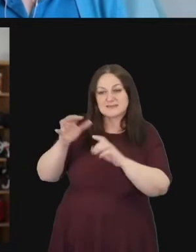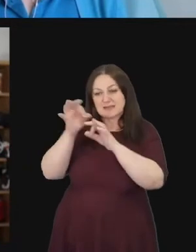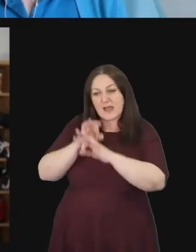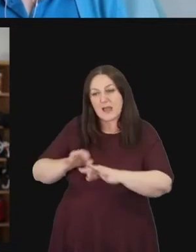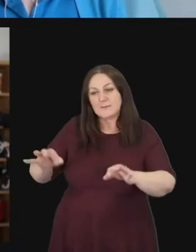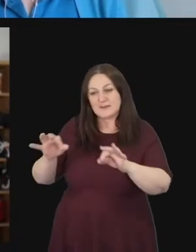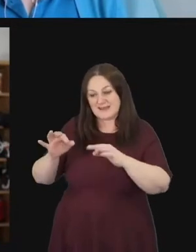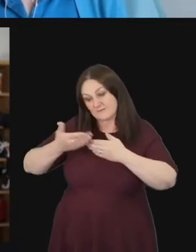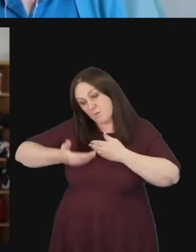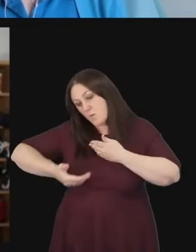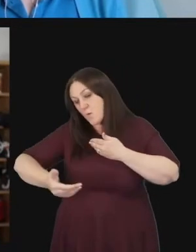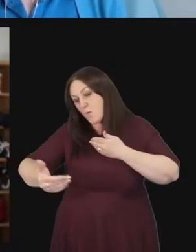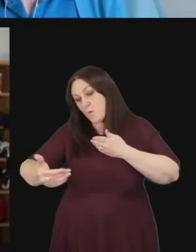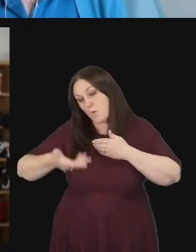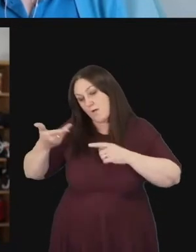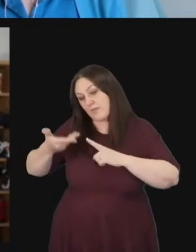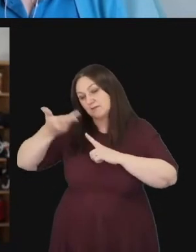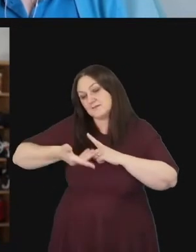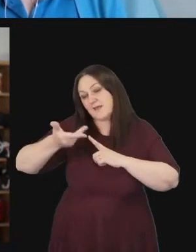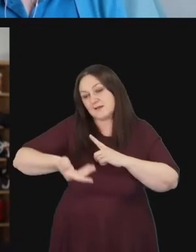lies ahead. thank you.